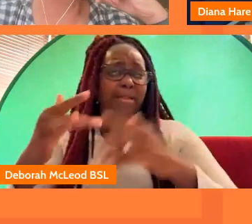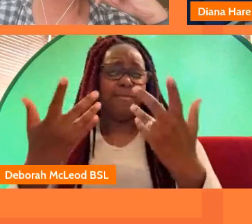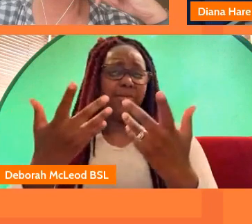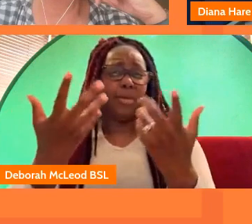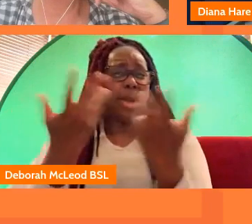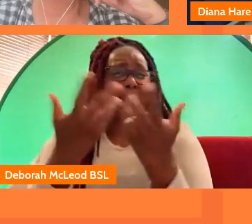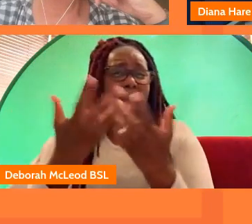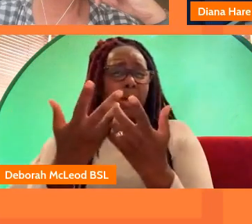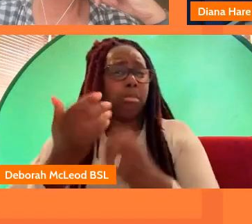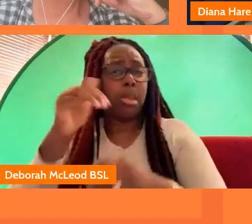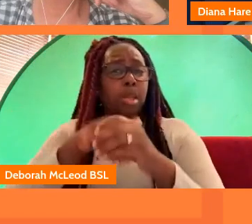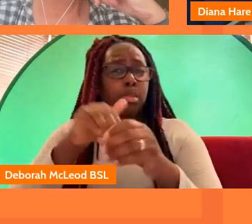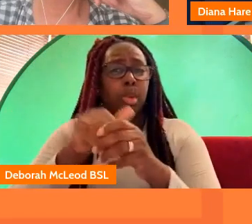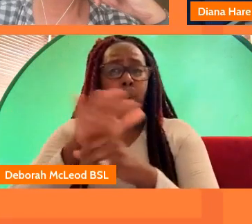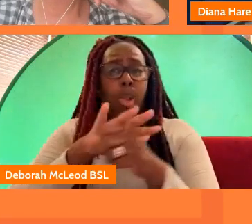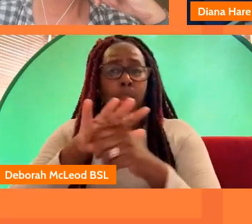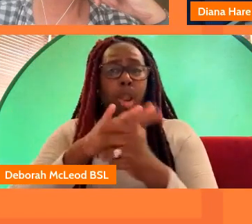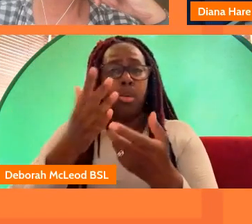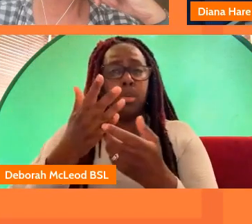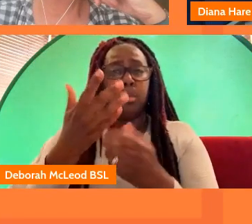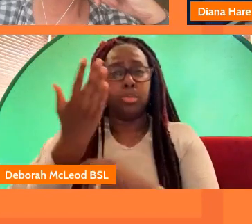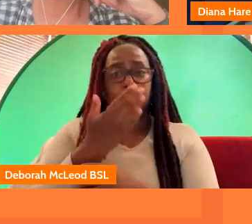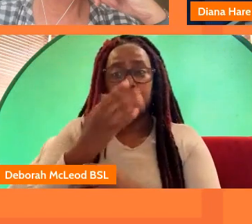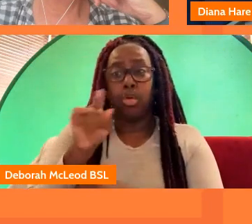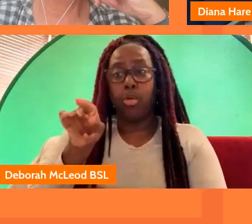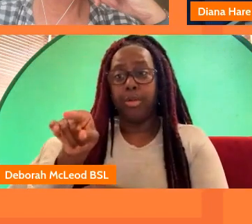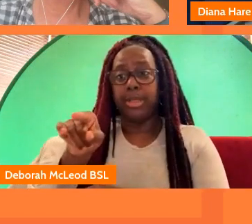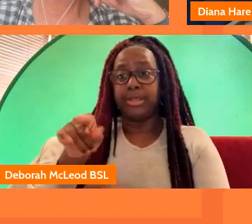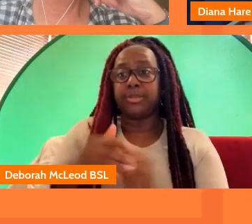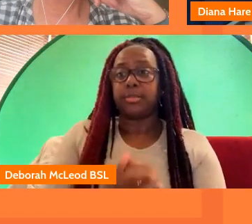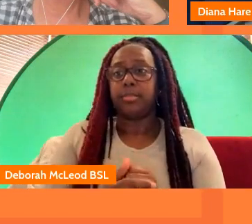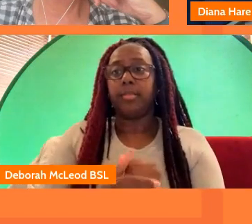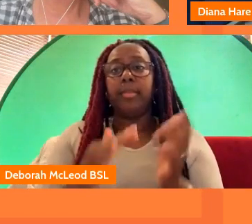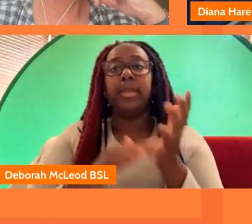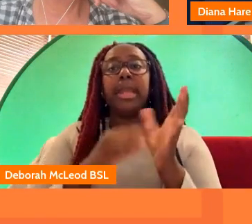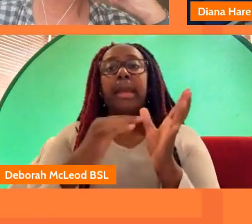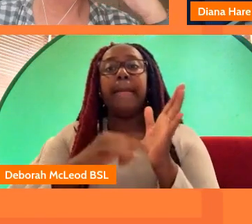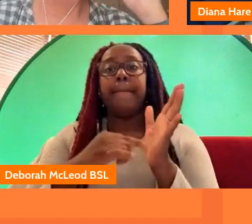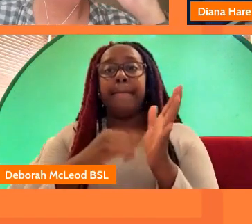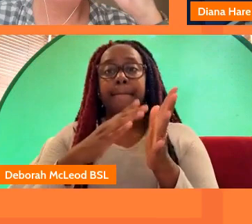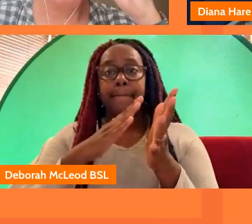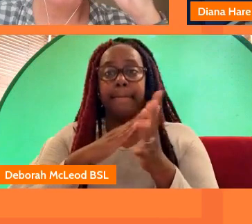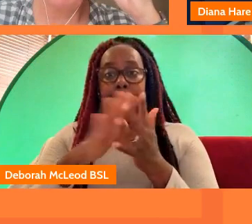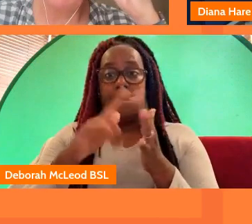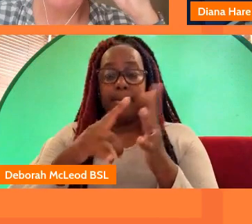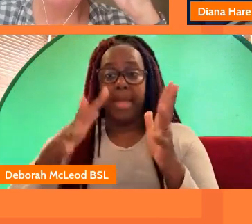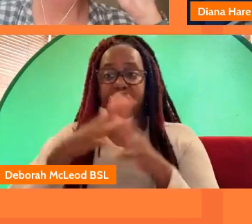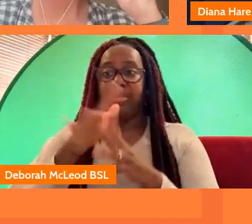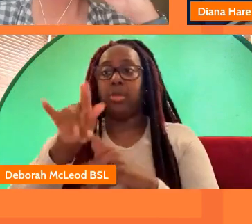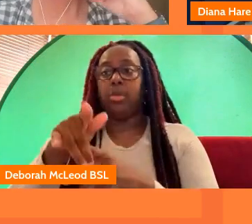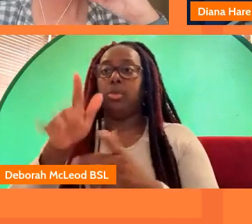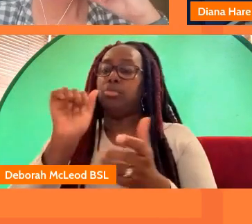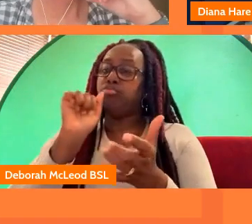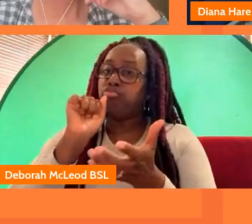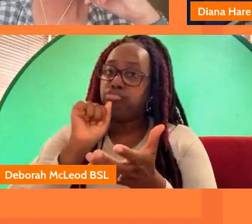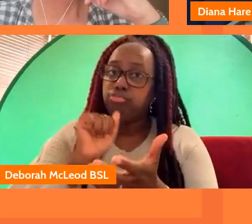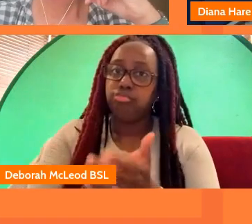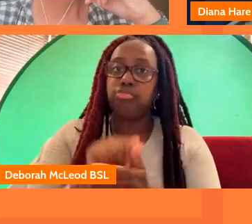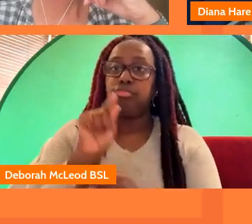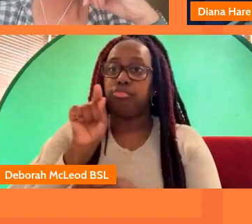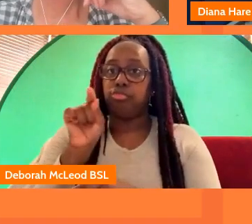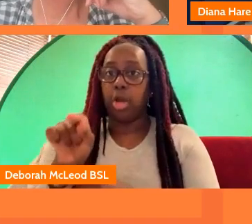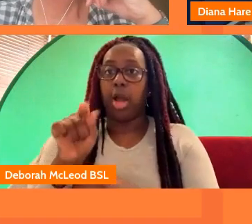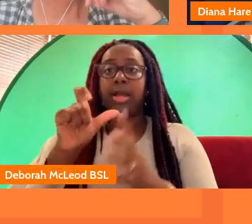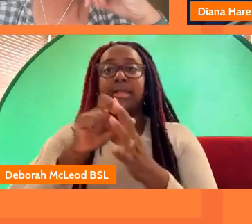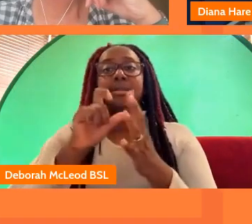stories that's a good question i mean i think i mean firstly obviously as diana said it's absolutely right one of the things that's changed